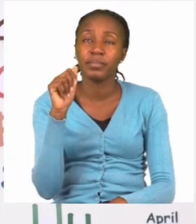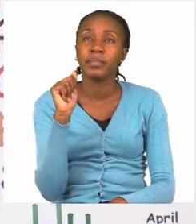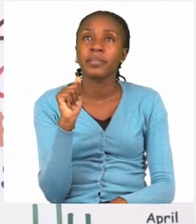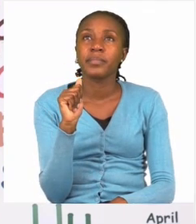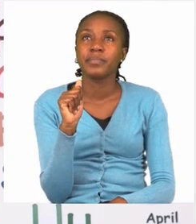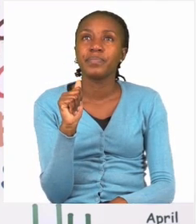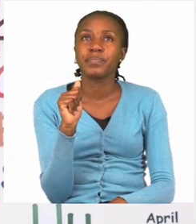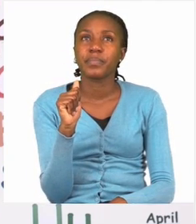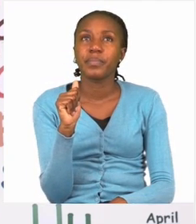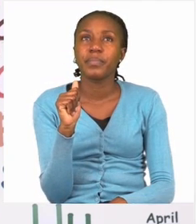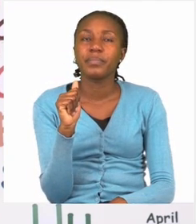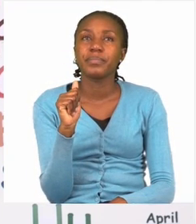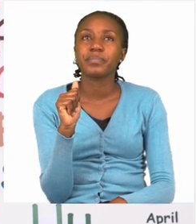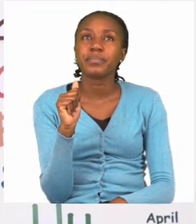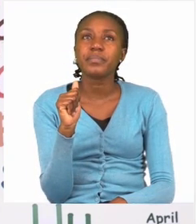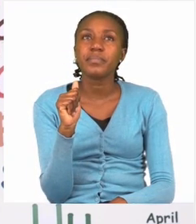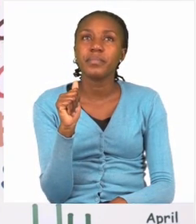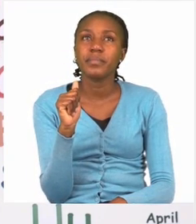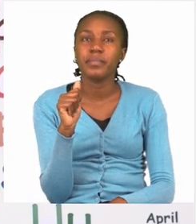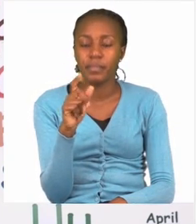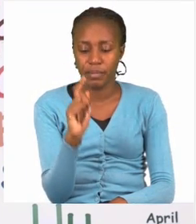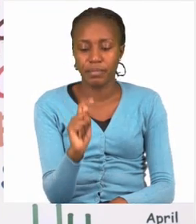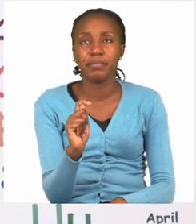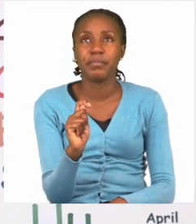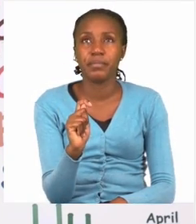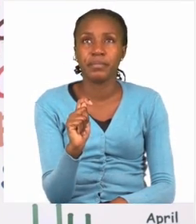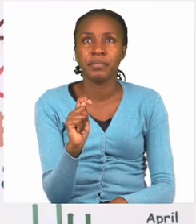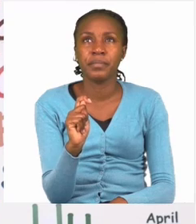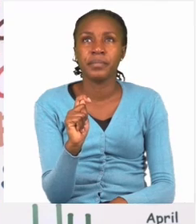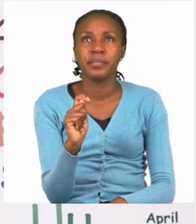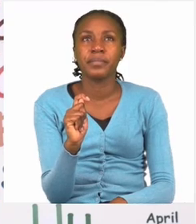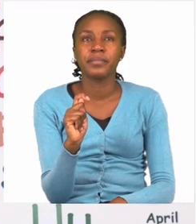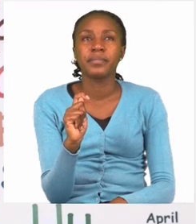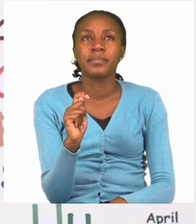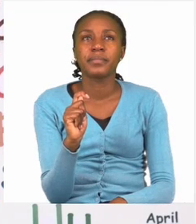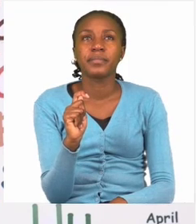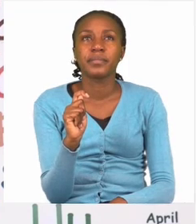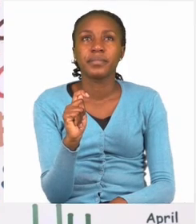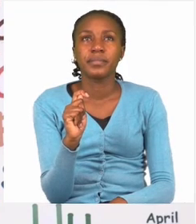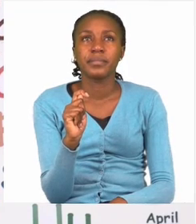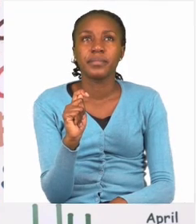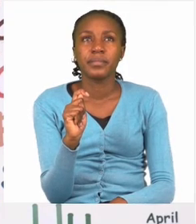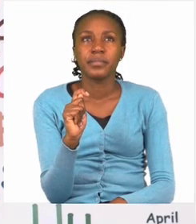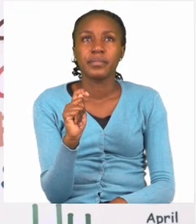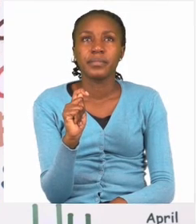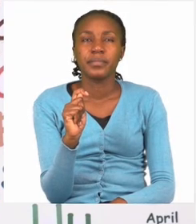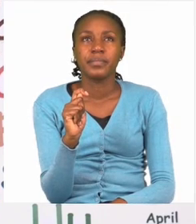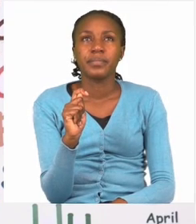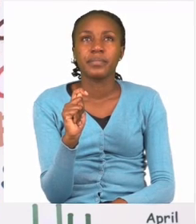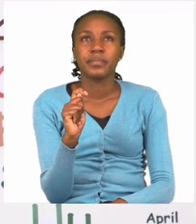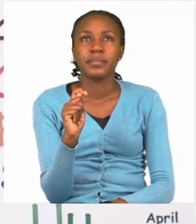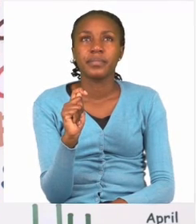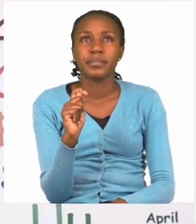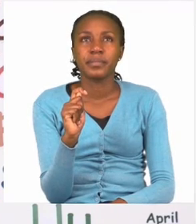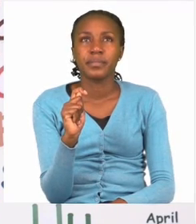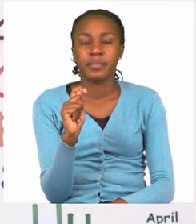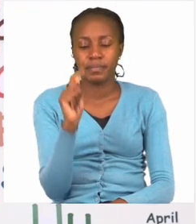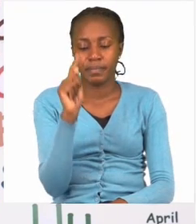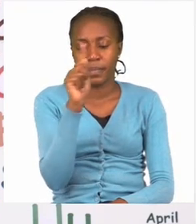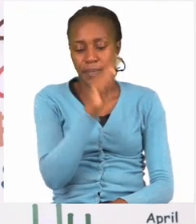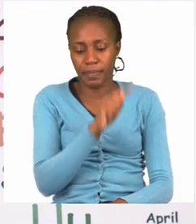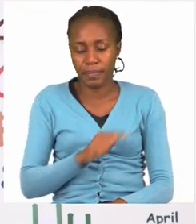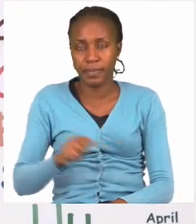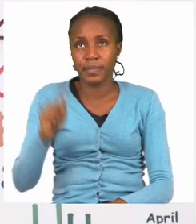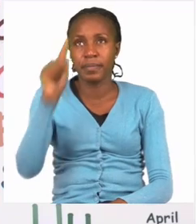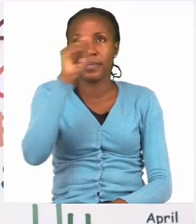A. And then we will see the letter T right below the A. That means we found